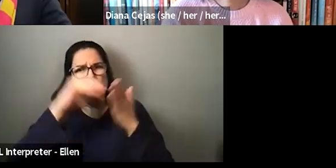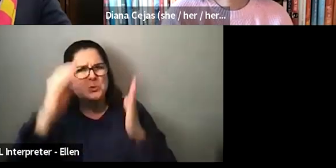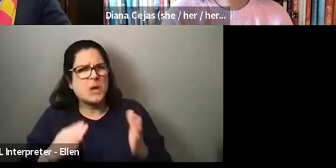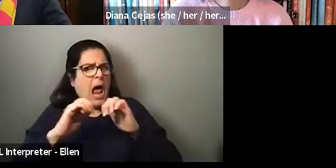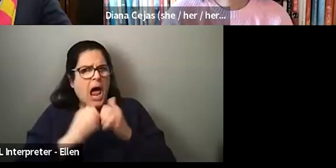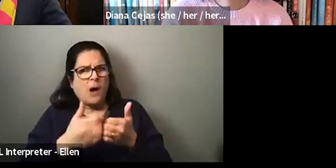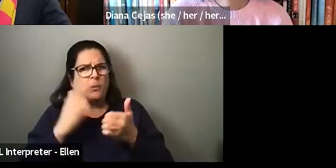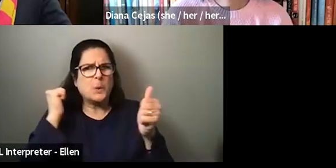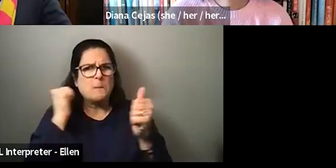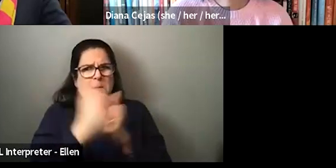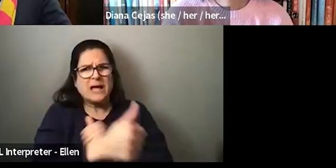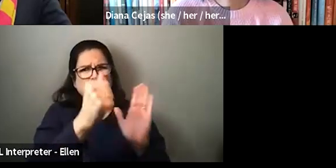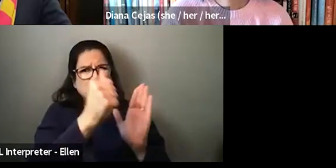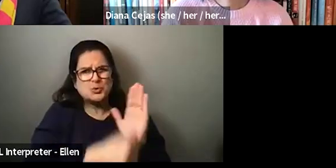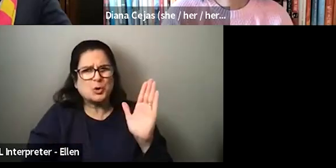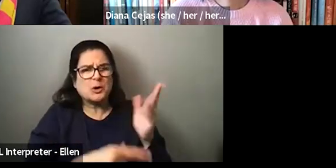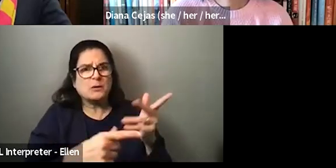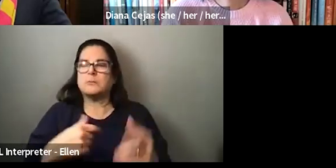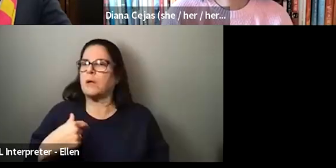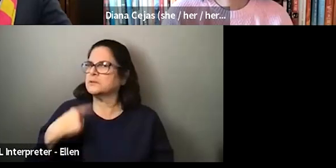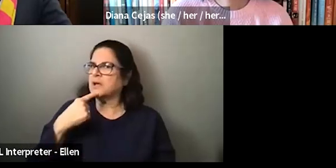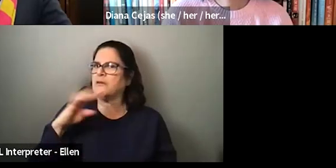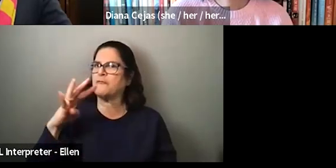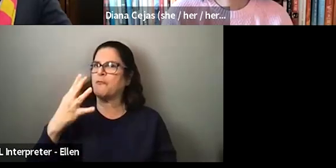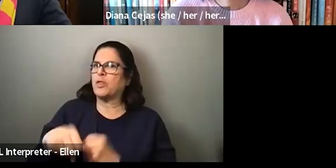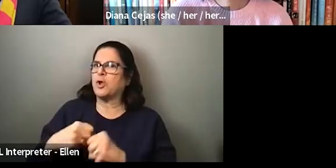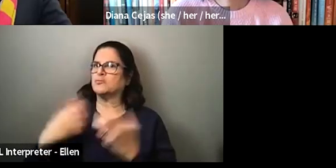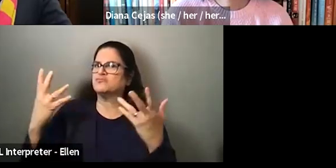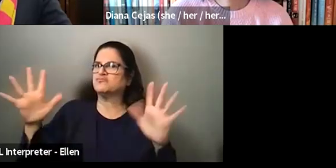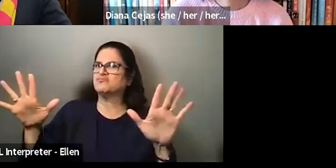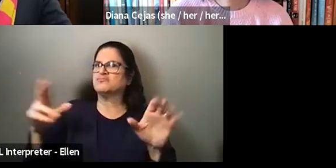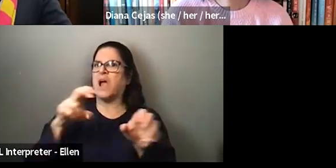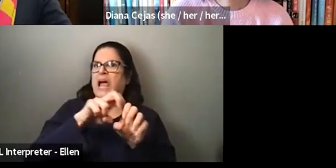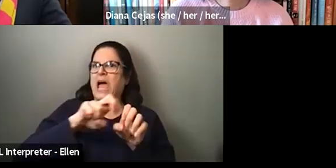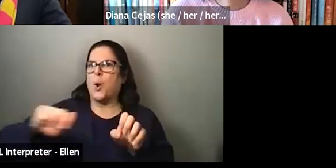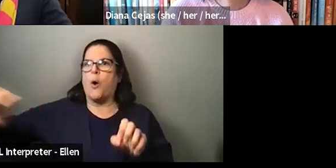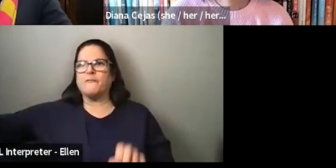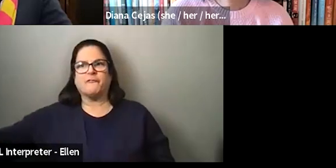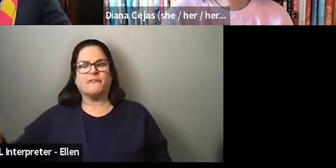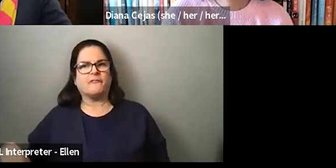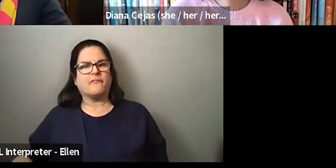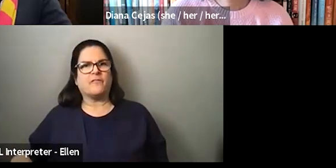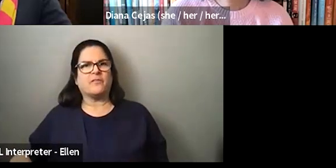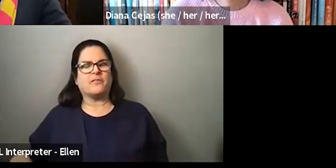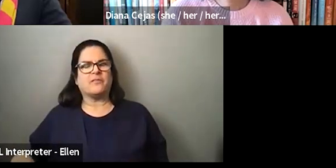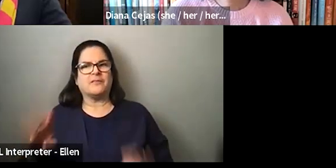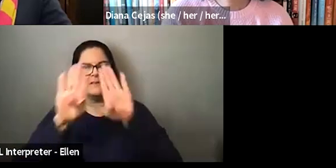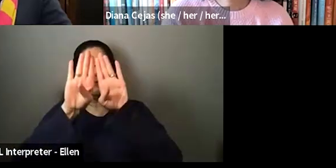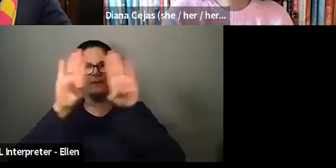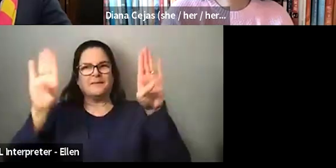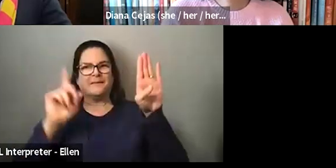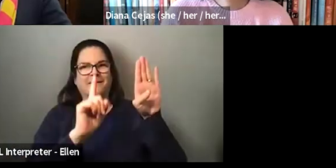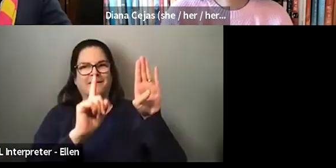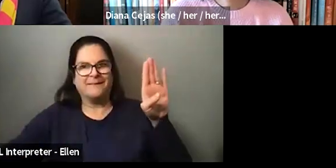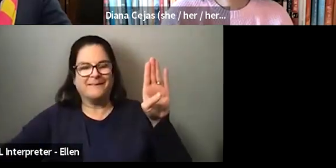fourth year by this point. And so I was like, oh, I already did that. It went great. And then I got off on my floor. Um, and I like look back and I'm like, you know, should